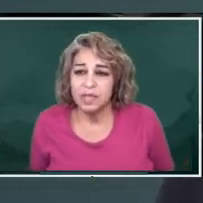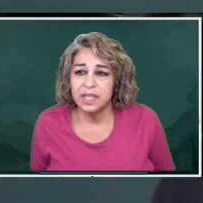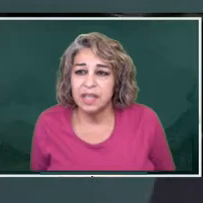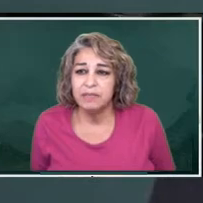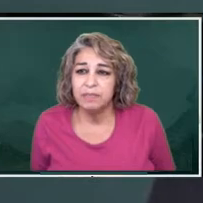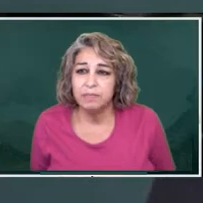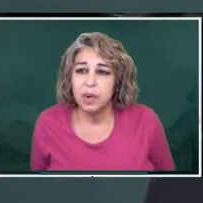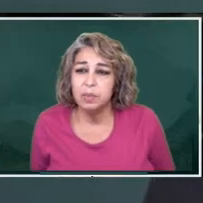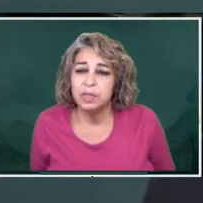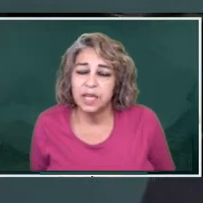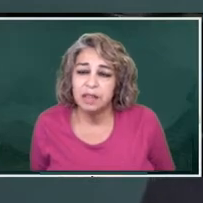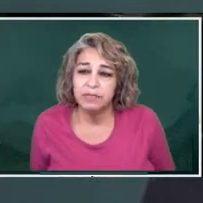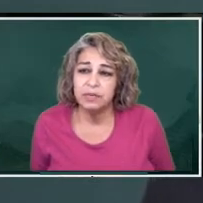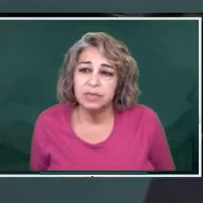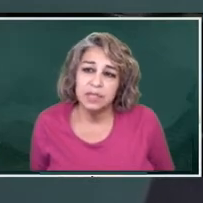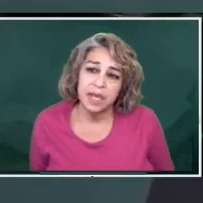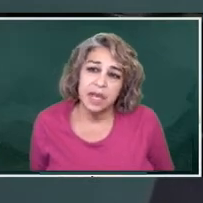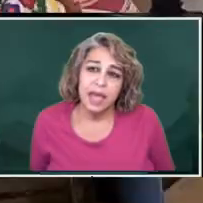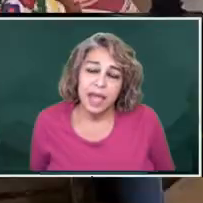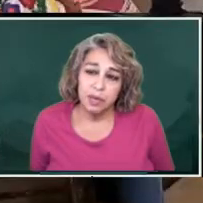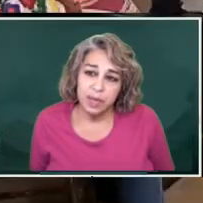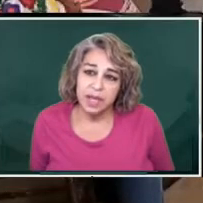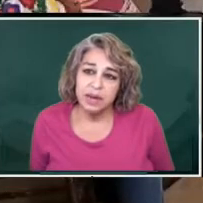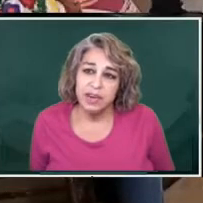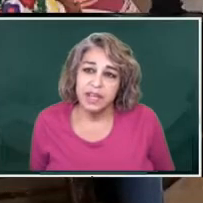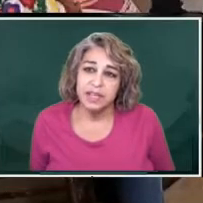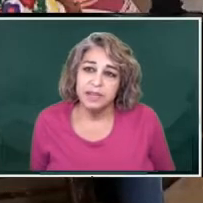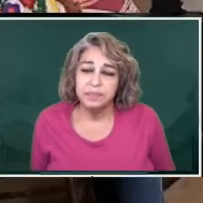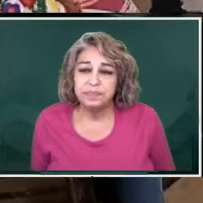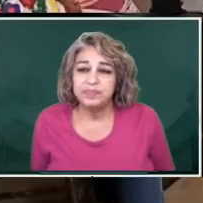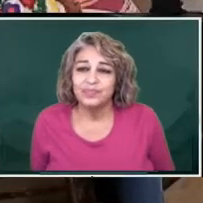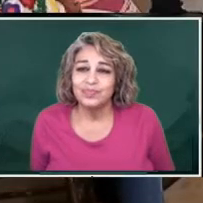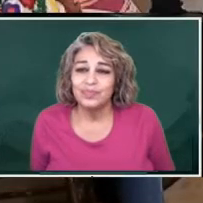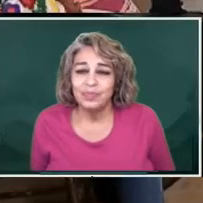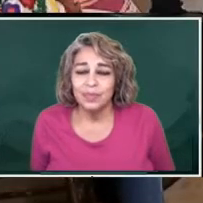with tele, mobile telephones and with internet.